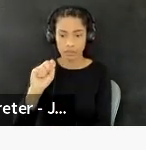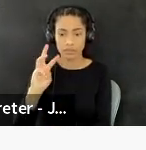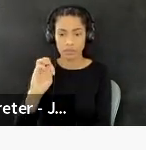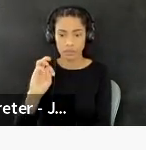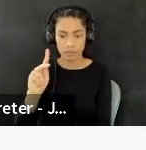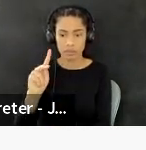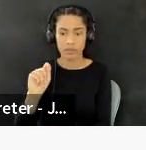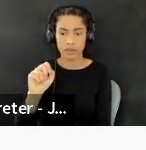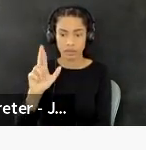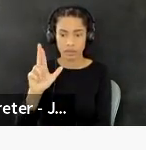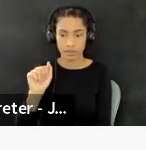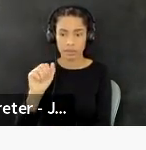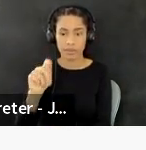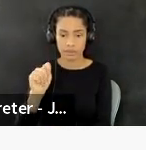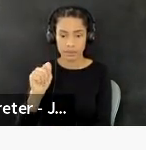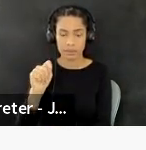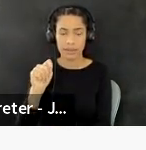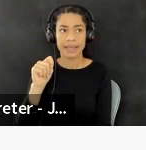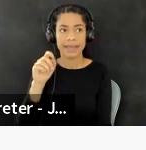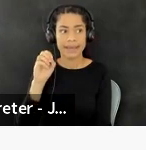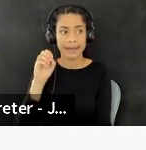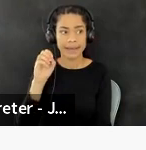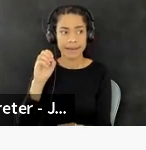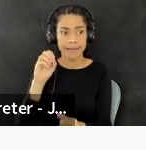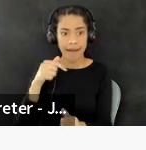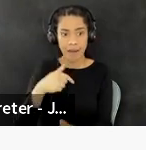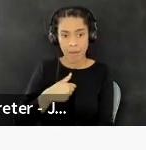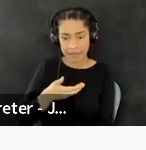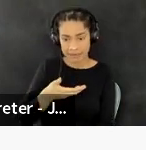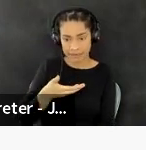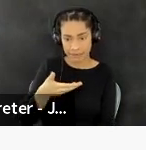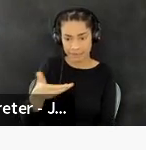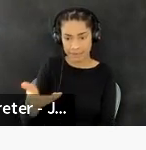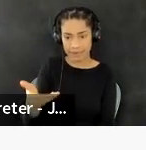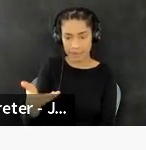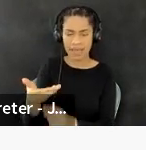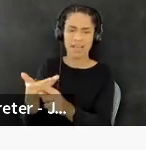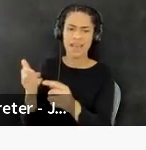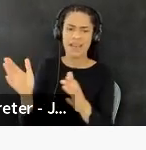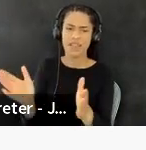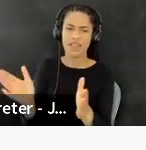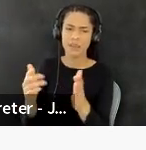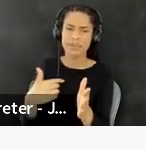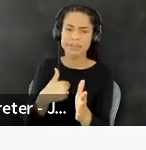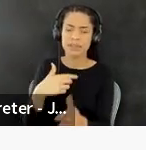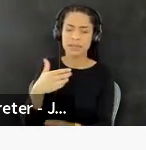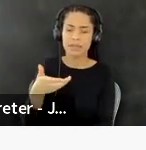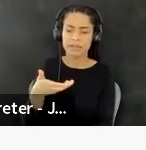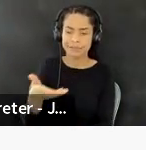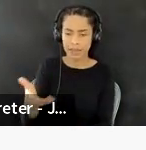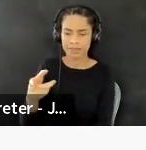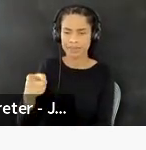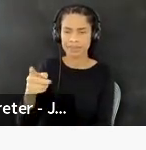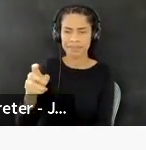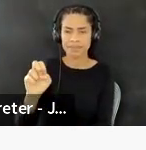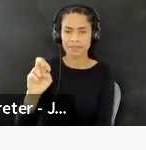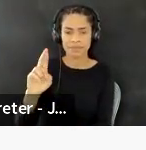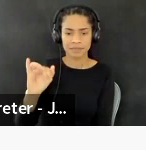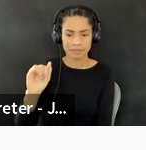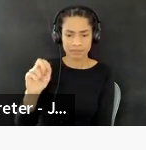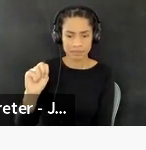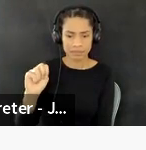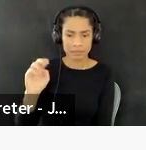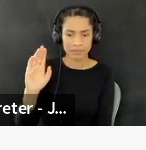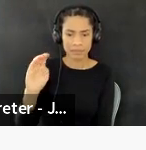um, at the invitation of an encouragement from, um, um, Aaron Boberg-Downton,